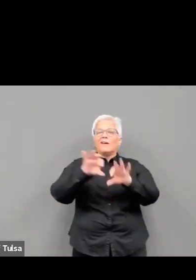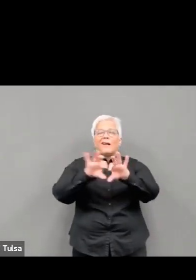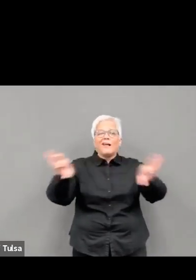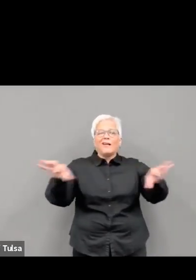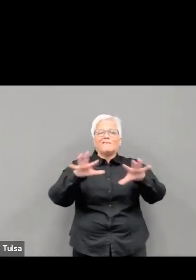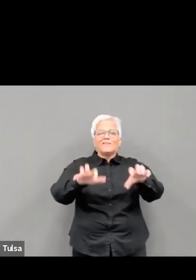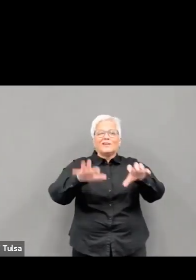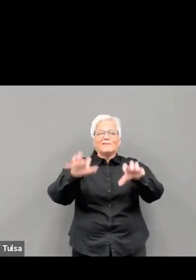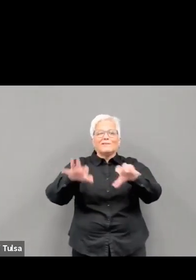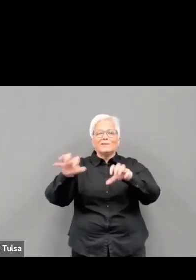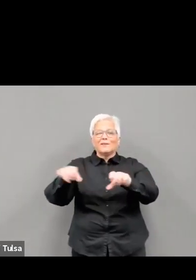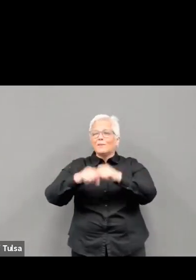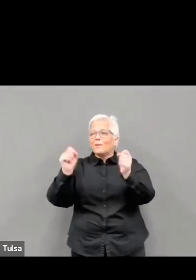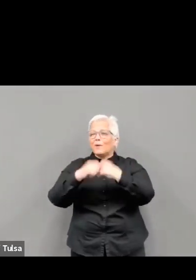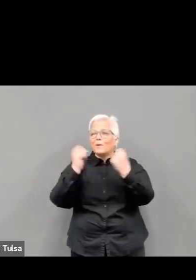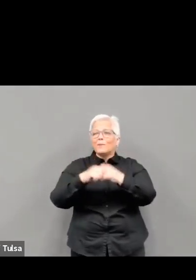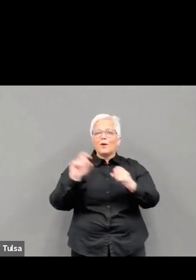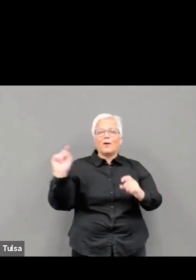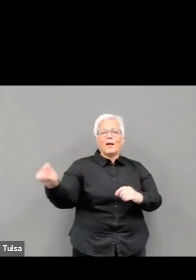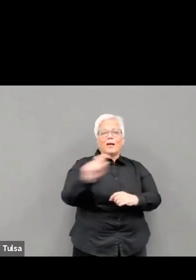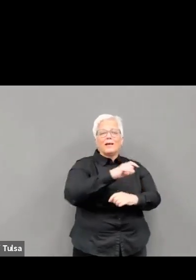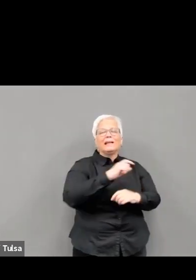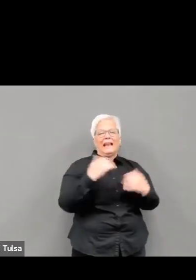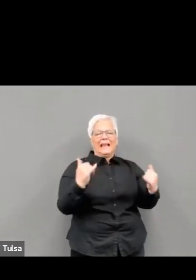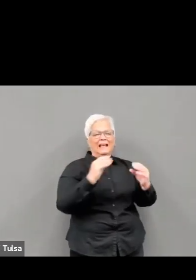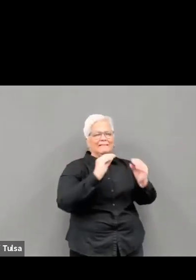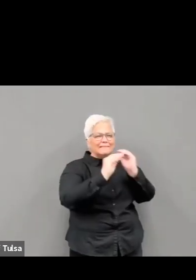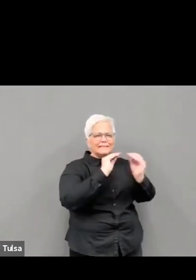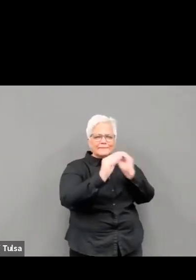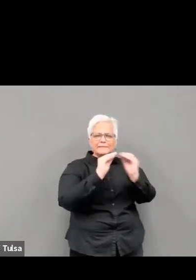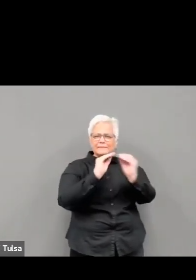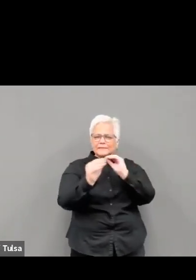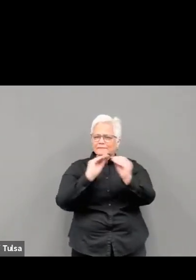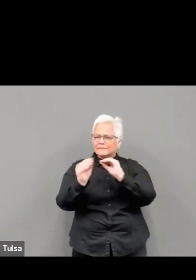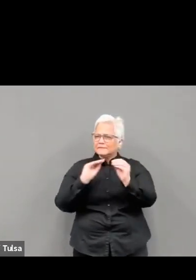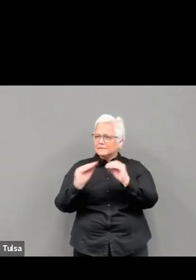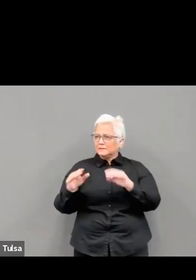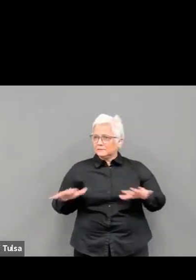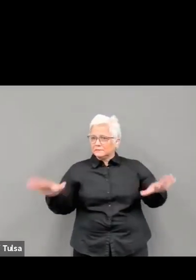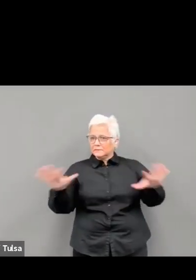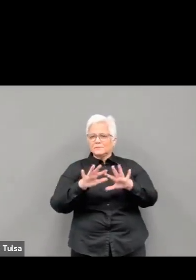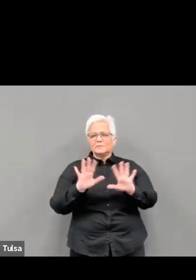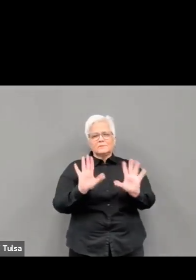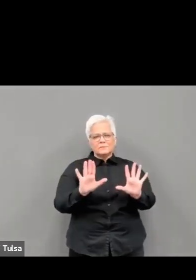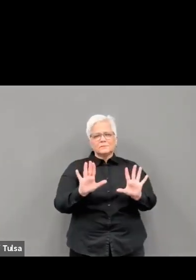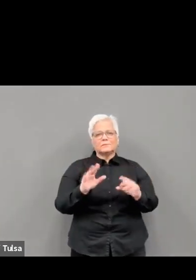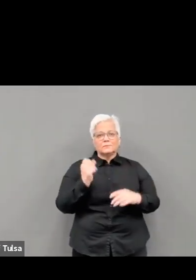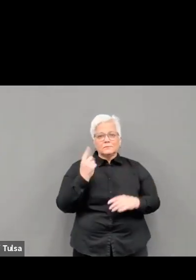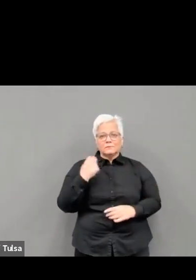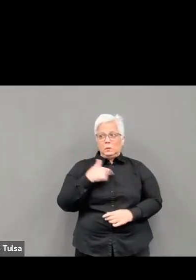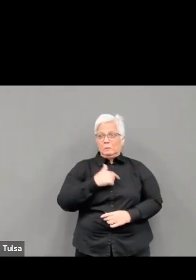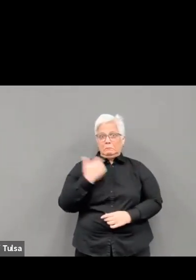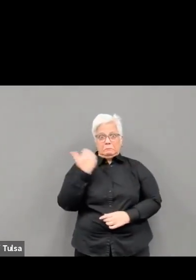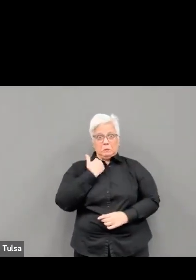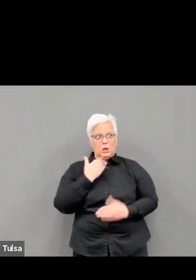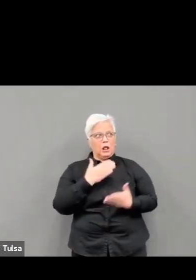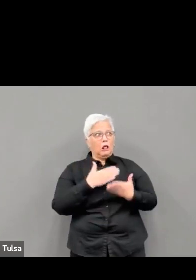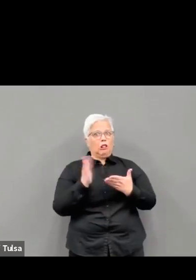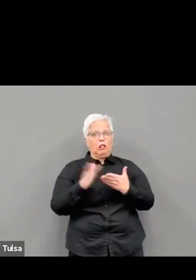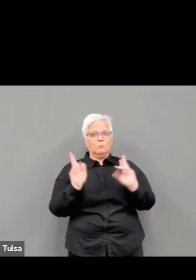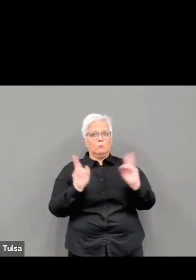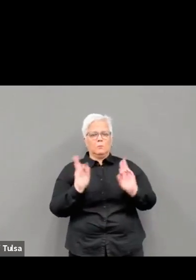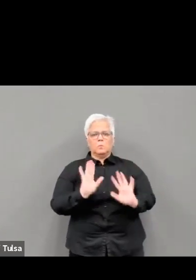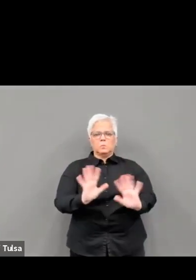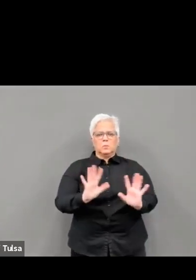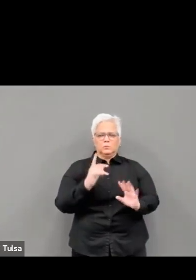national recession and we're in a budget crunch, instead of having to look at layoffs like the city has in the past, our